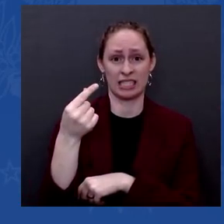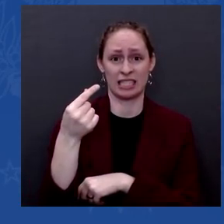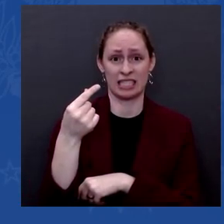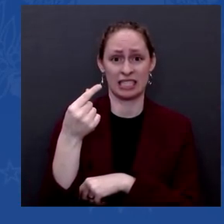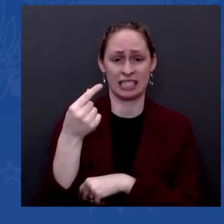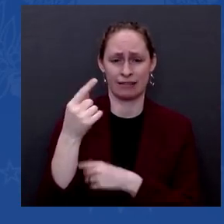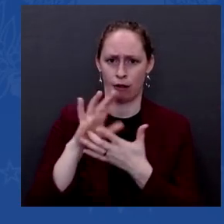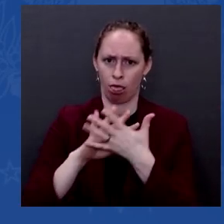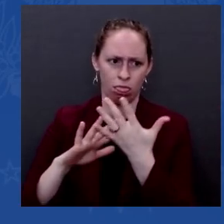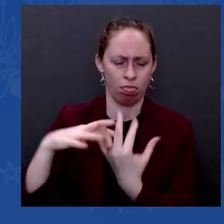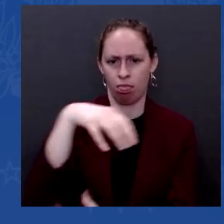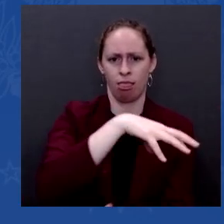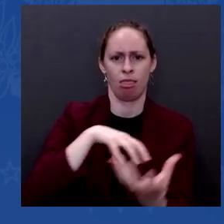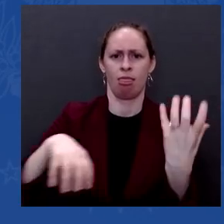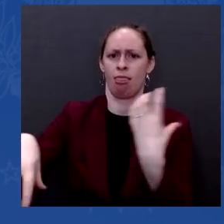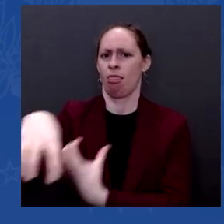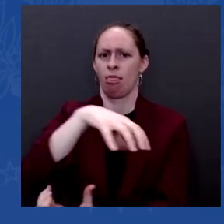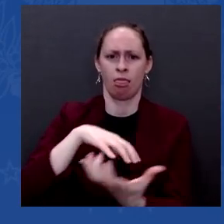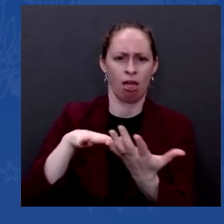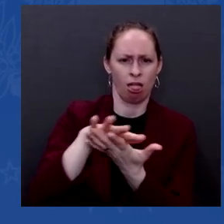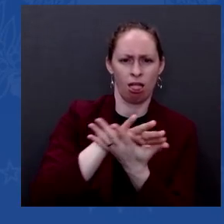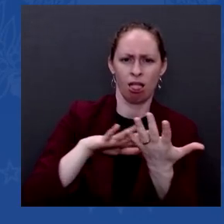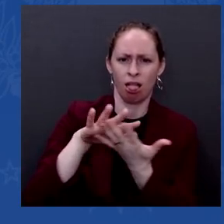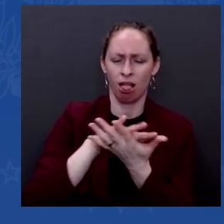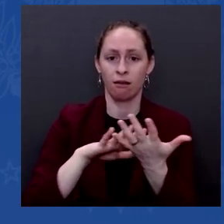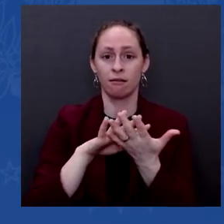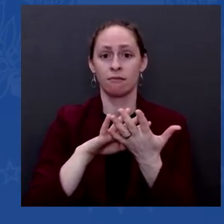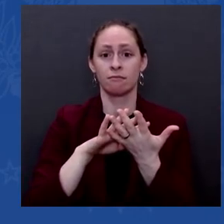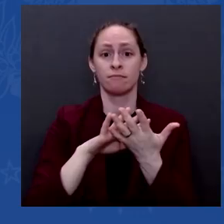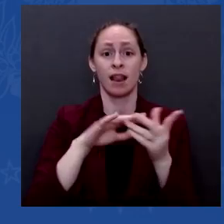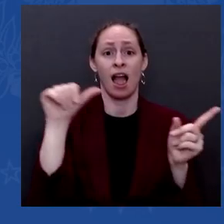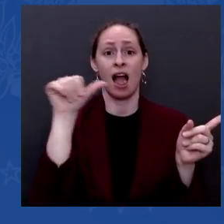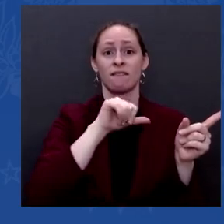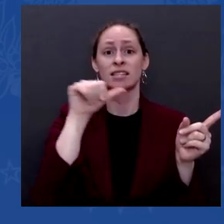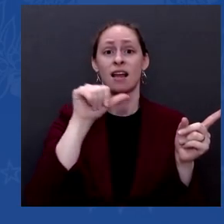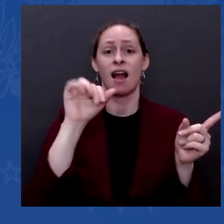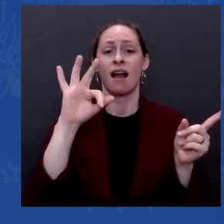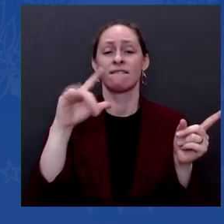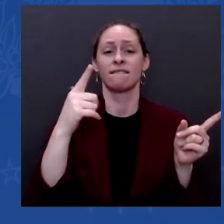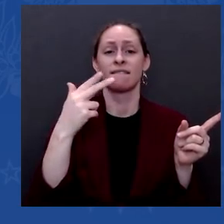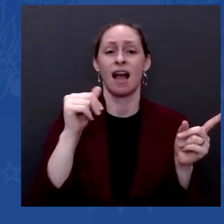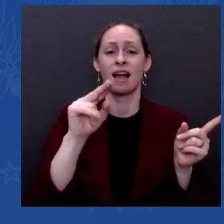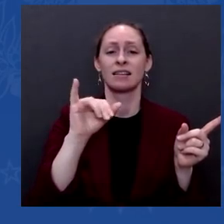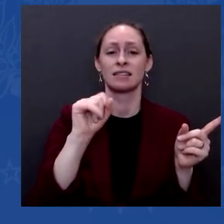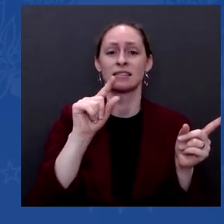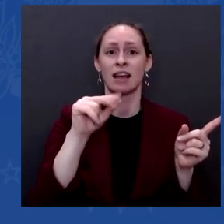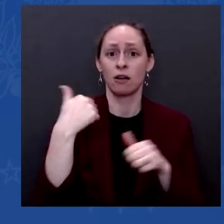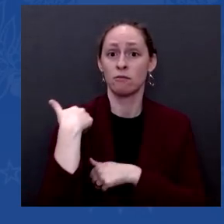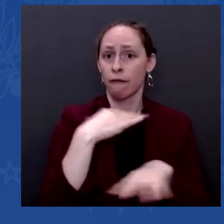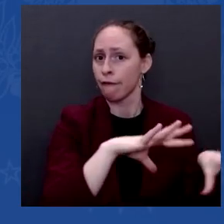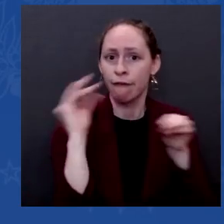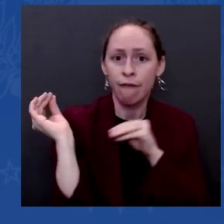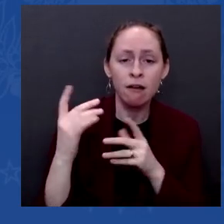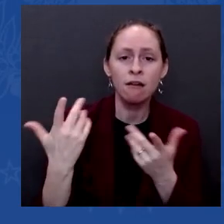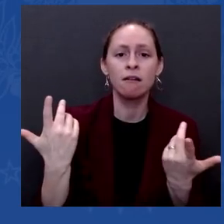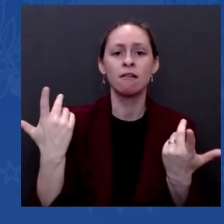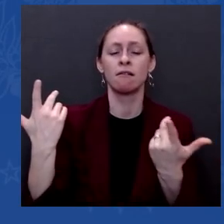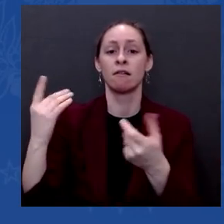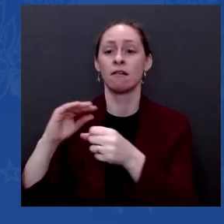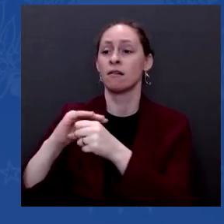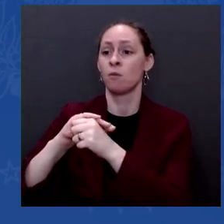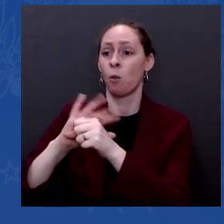done to restore Americans' faith in the competence of government? And are you satisfied by the view